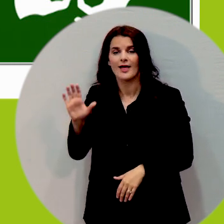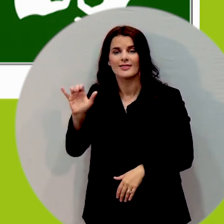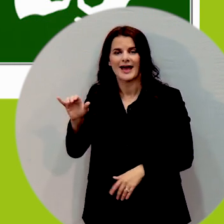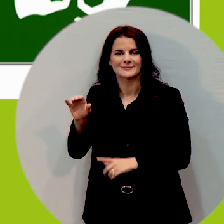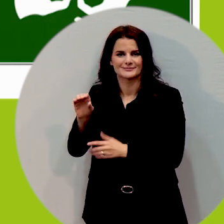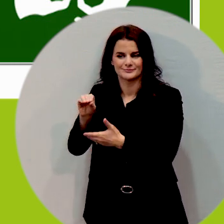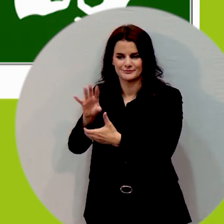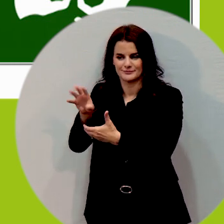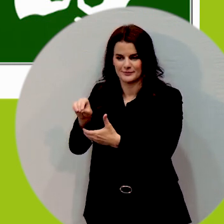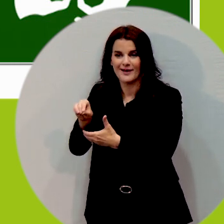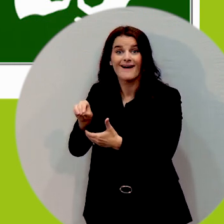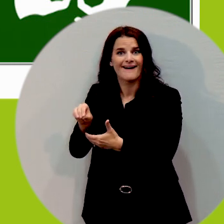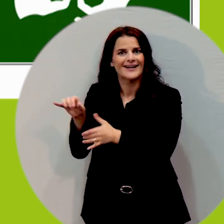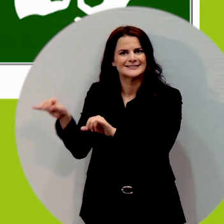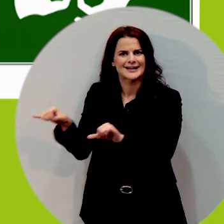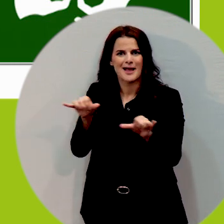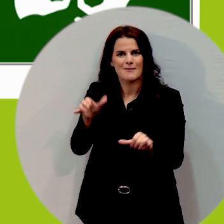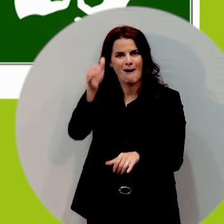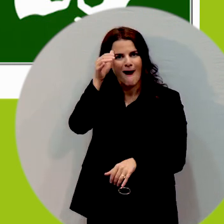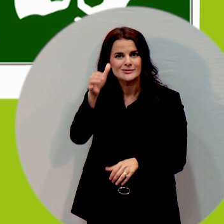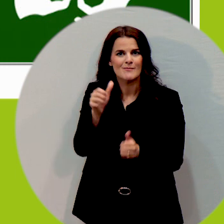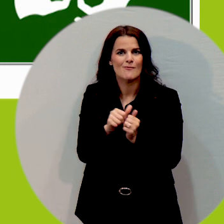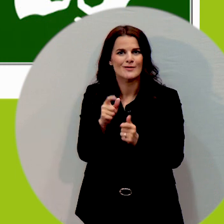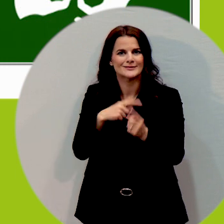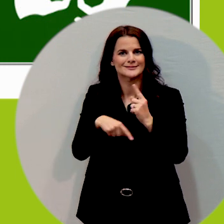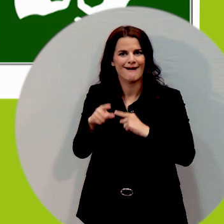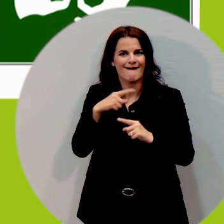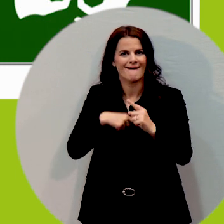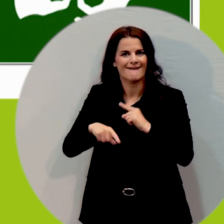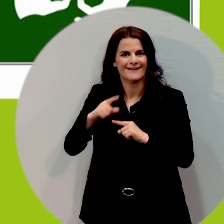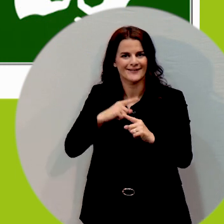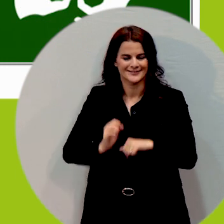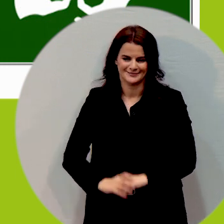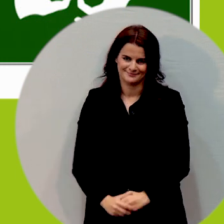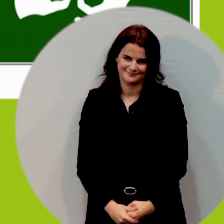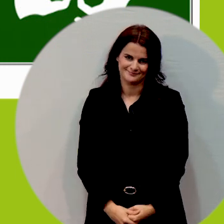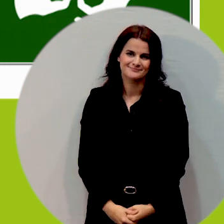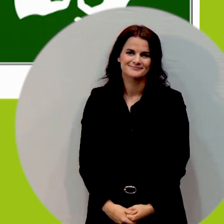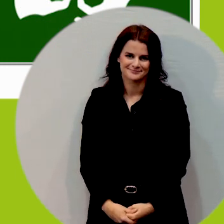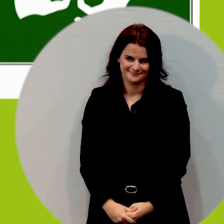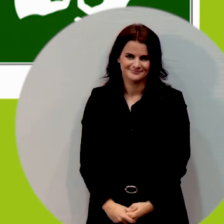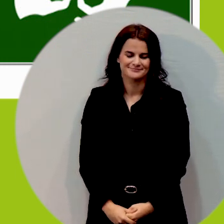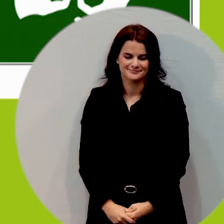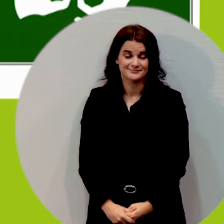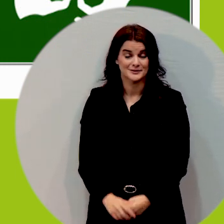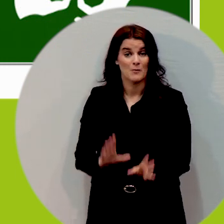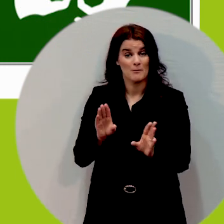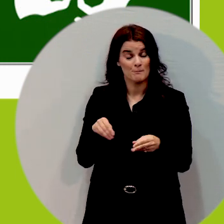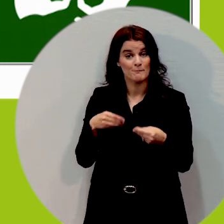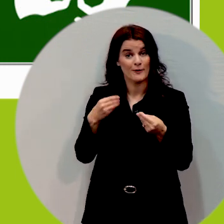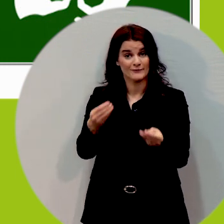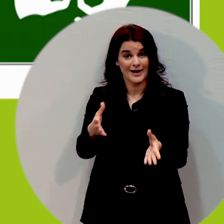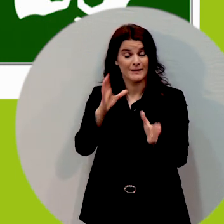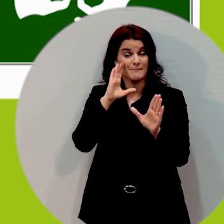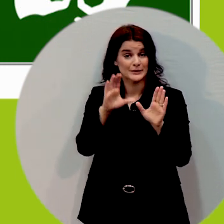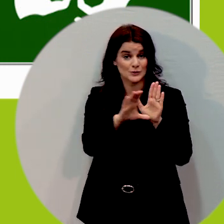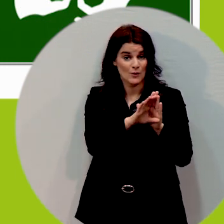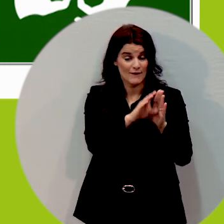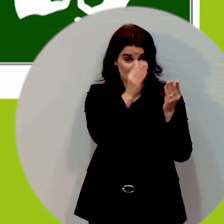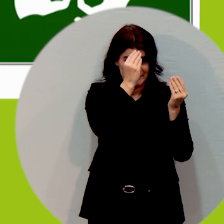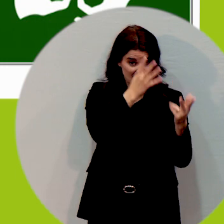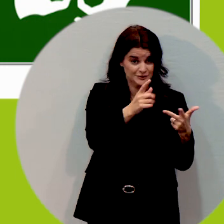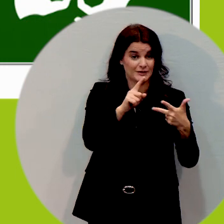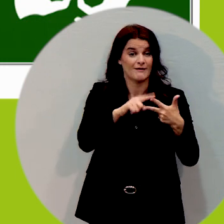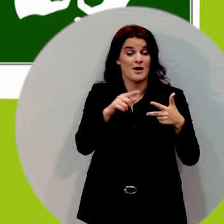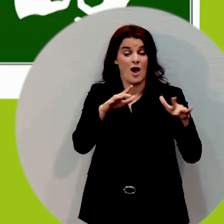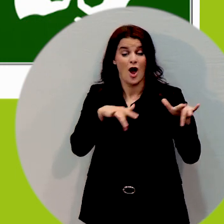providing the pictorial information the audio description and the sound language everyone can